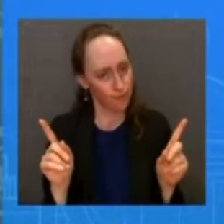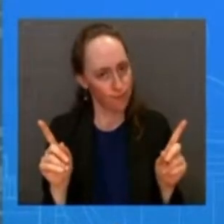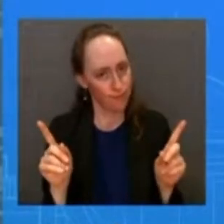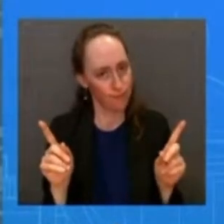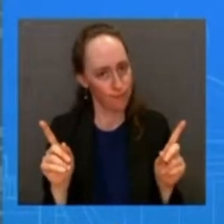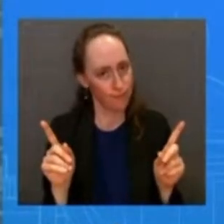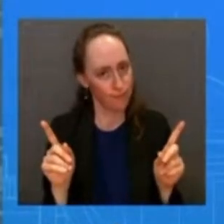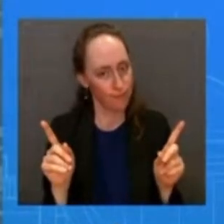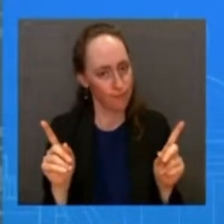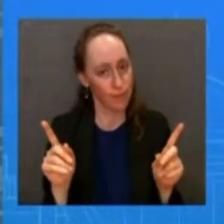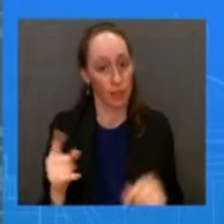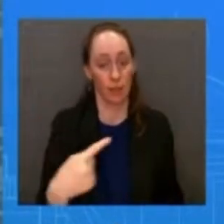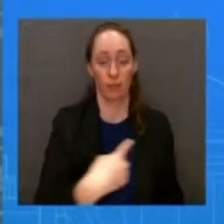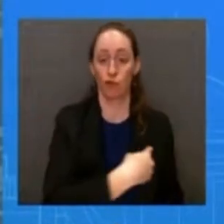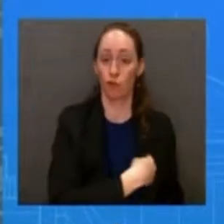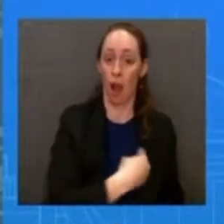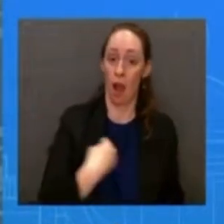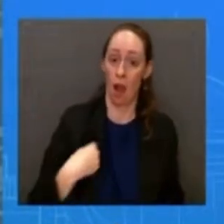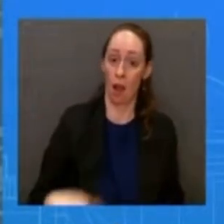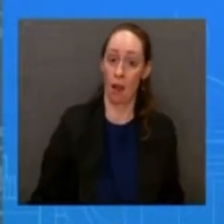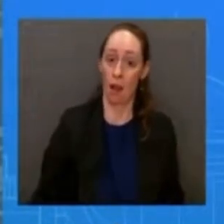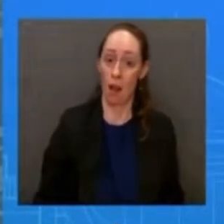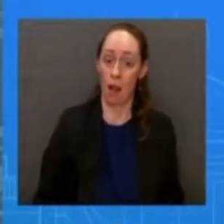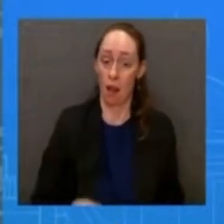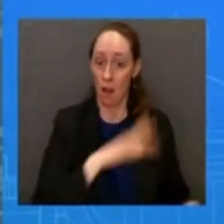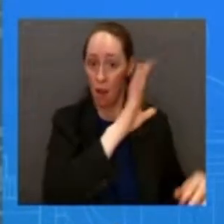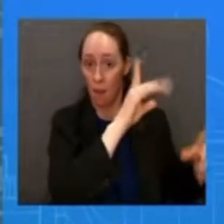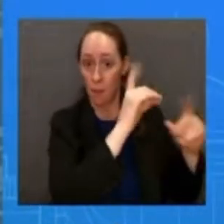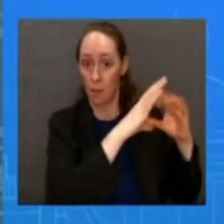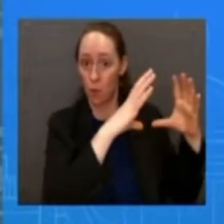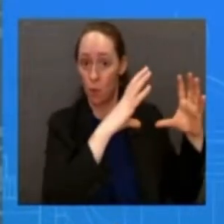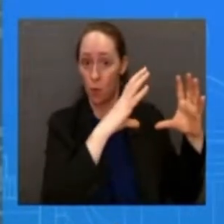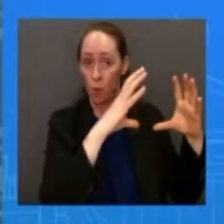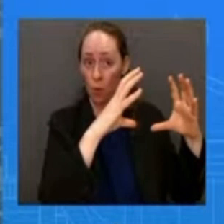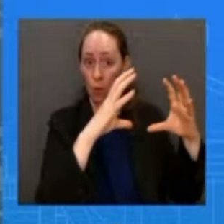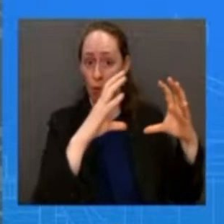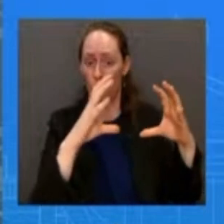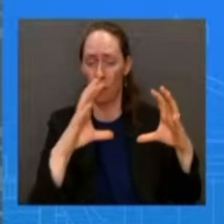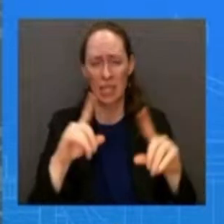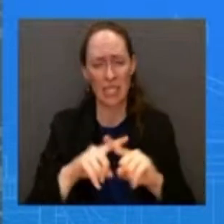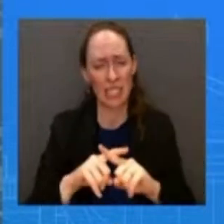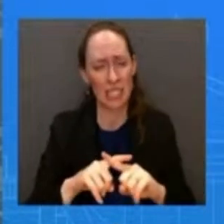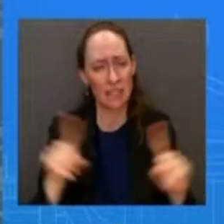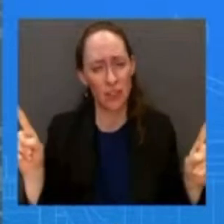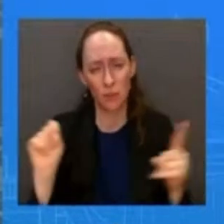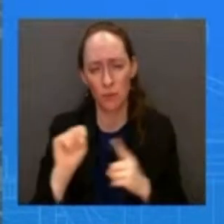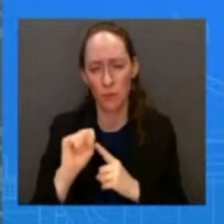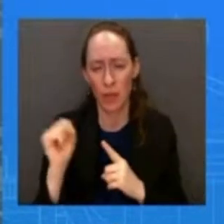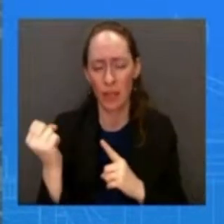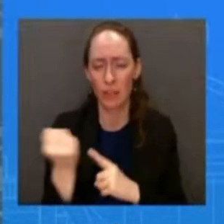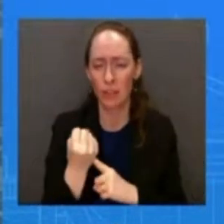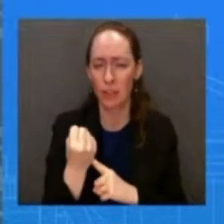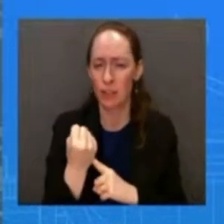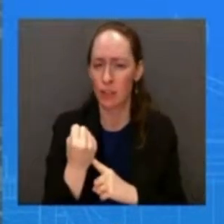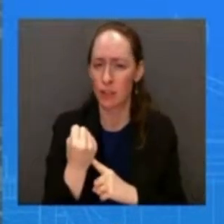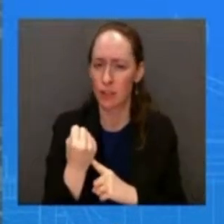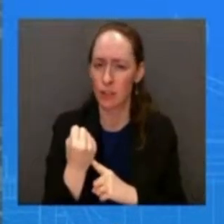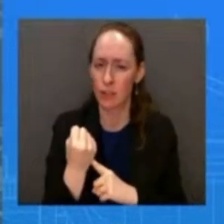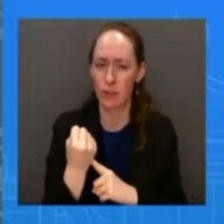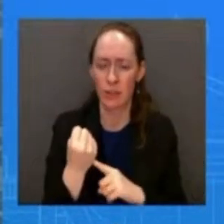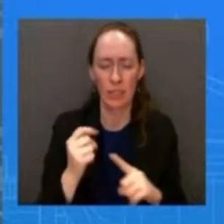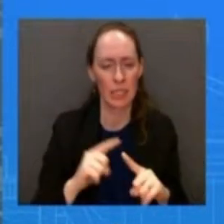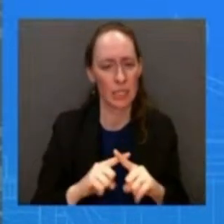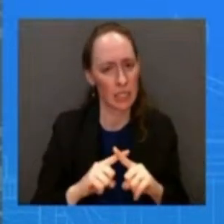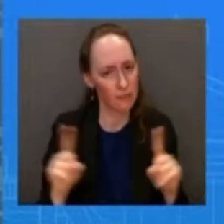different um operation if you will a complete different um um you know situation if you will